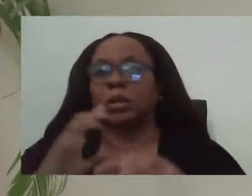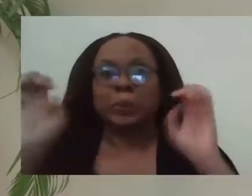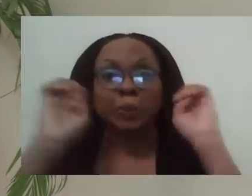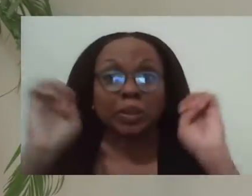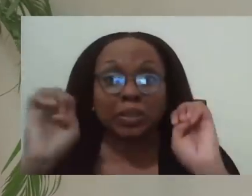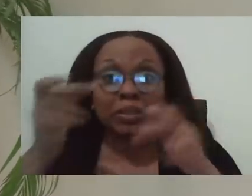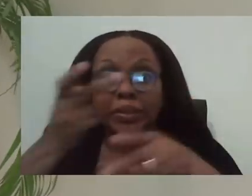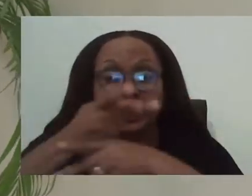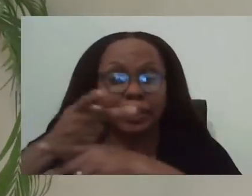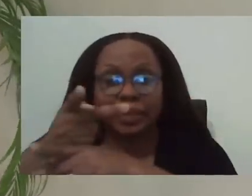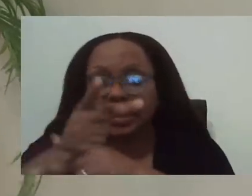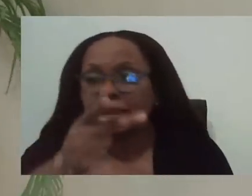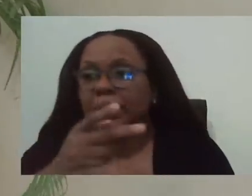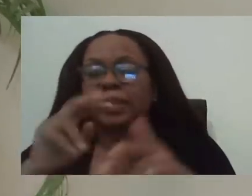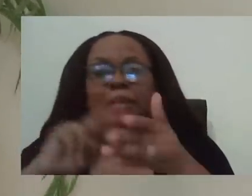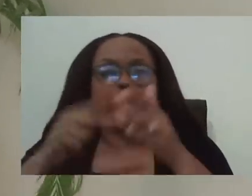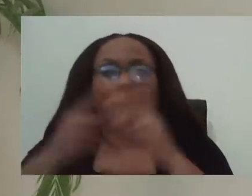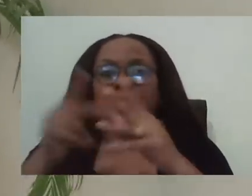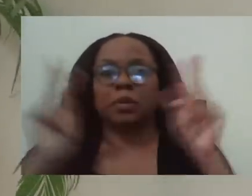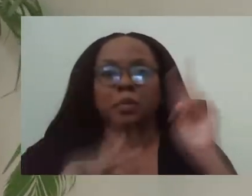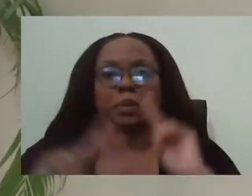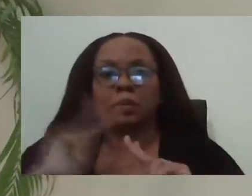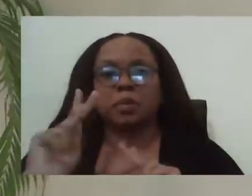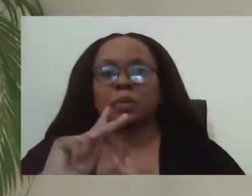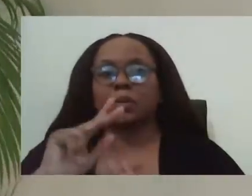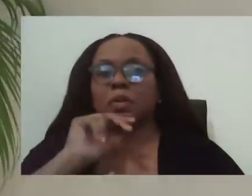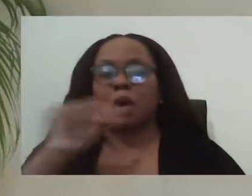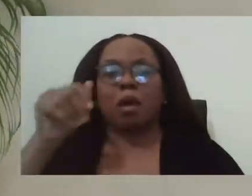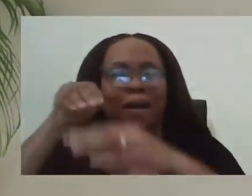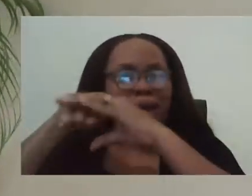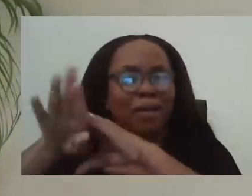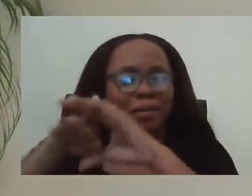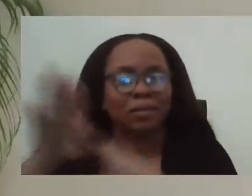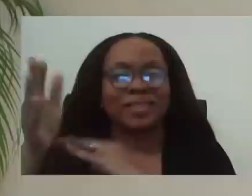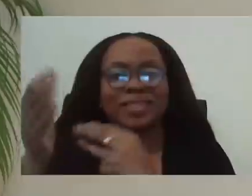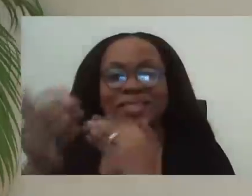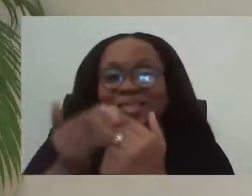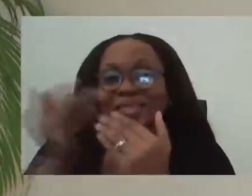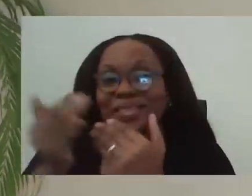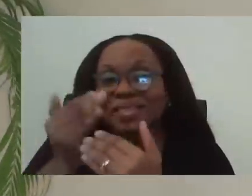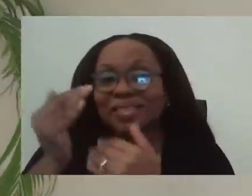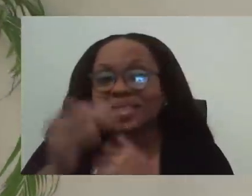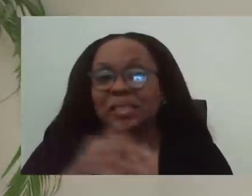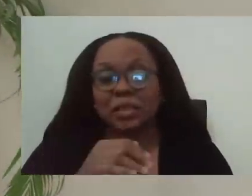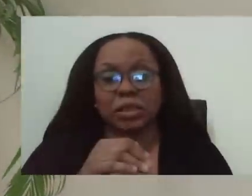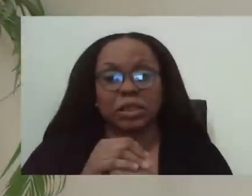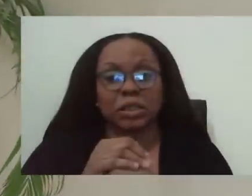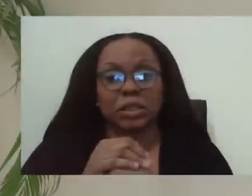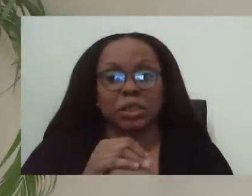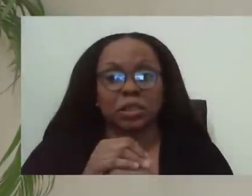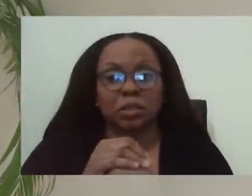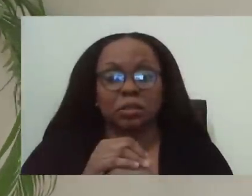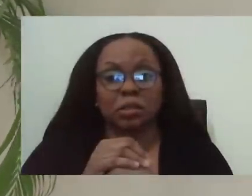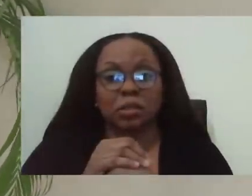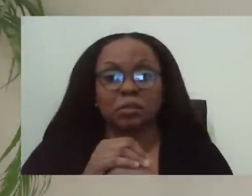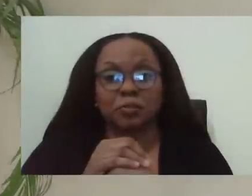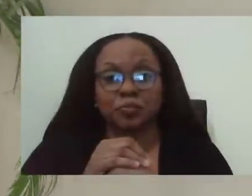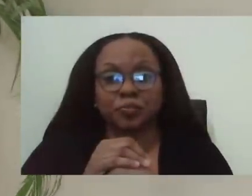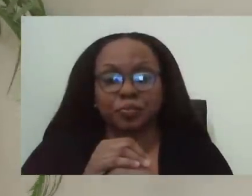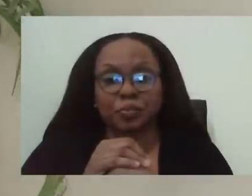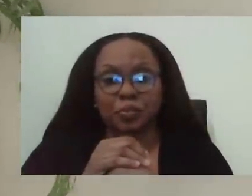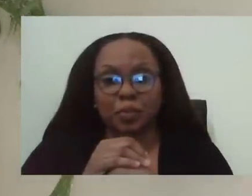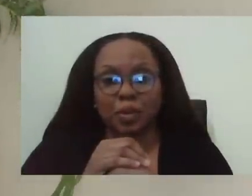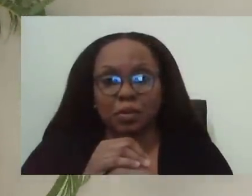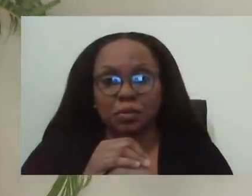getting hold of that care and the, and the healthcare system under strain means that, you know, we are specialists or are sort of, uh, diluted.